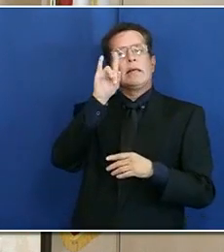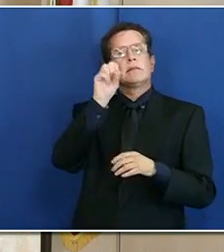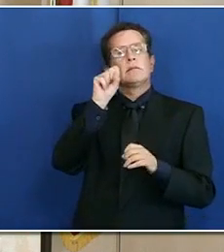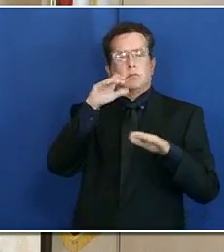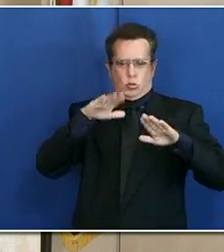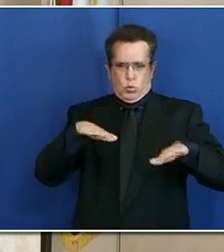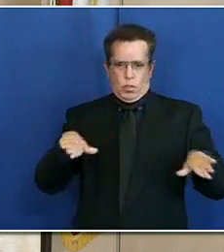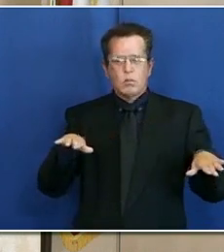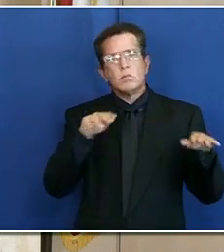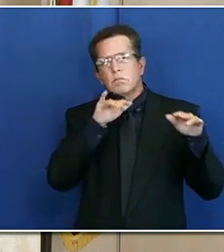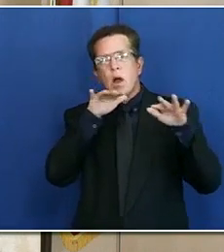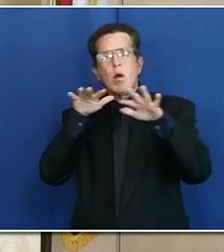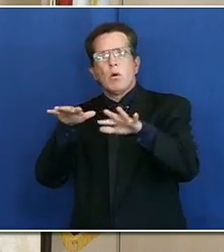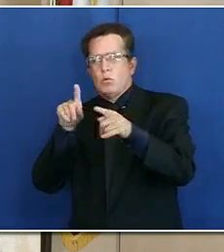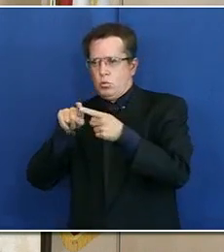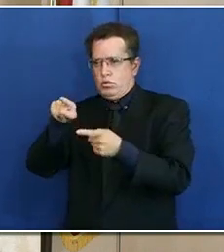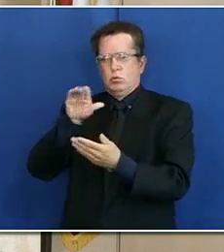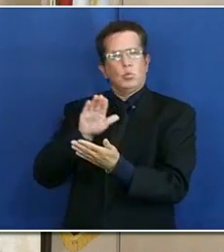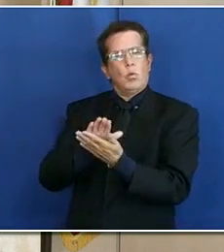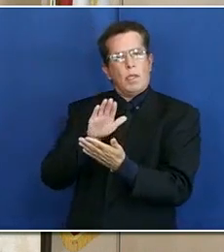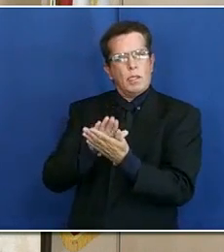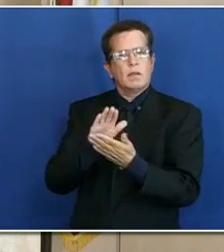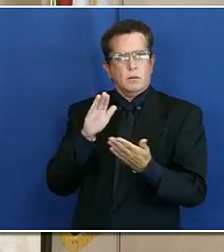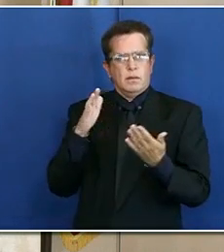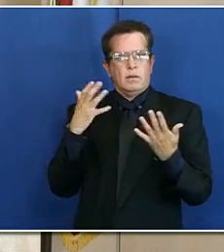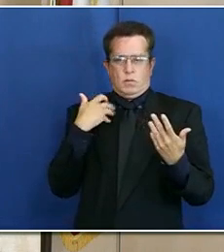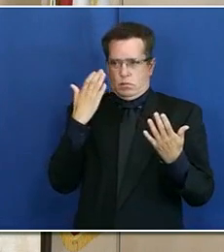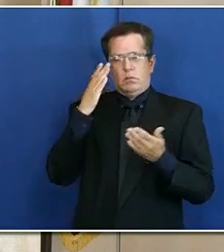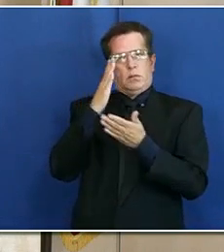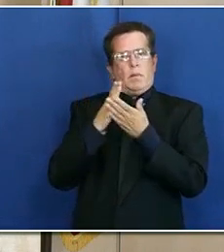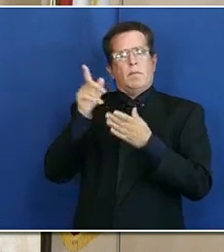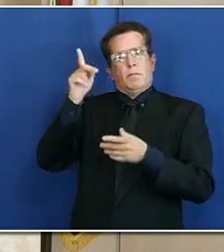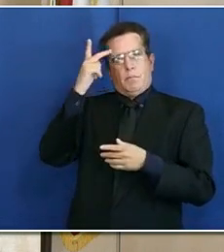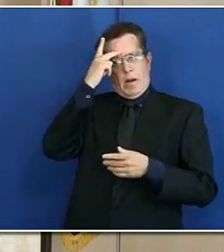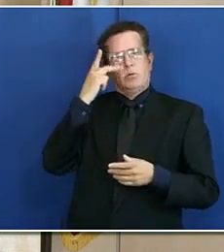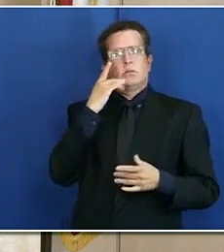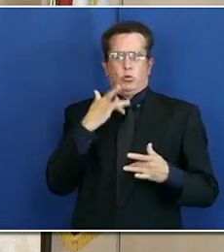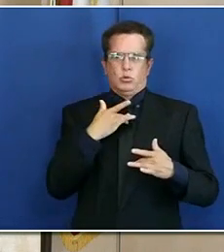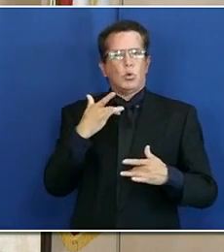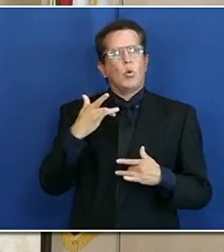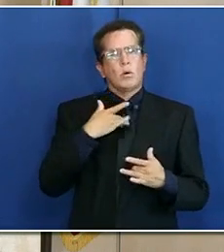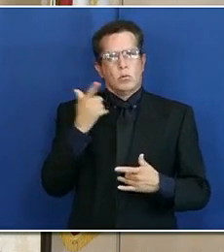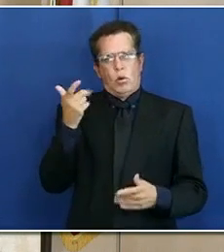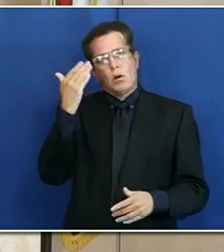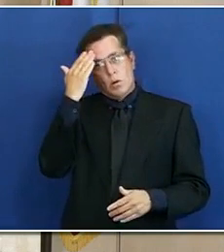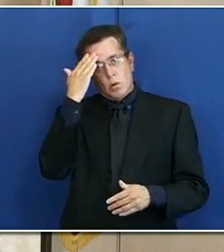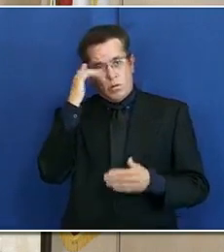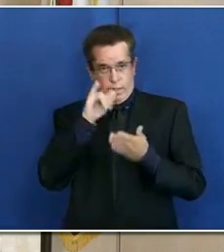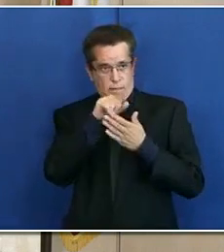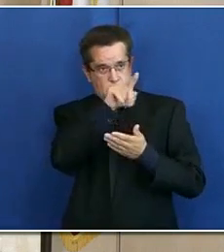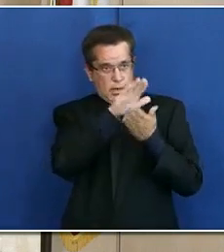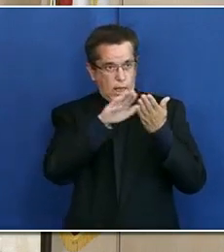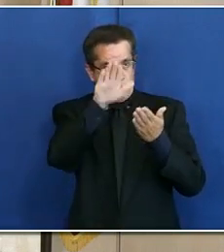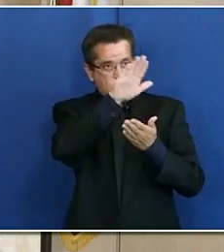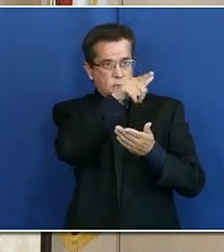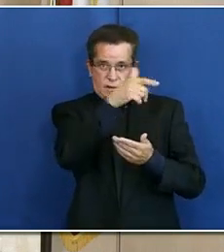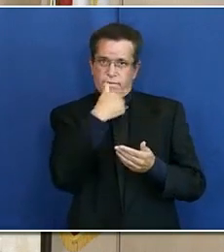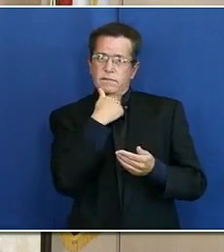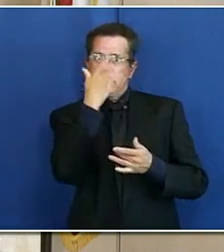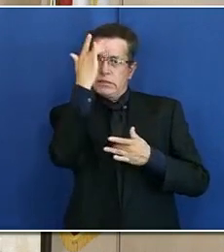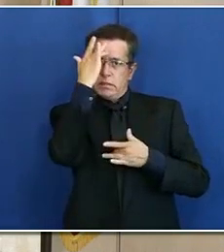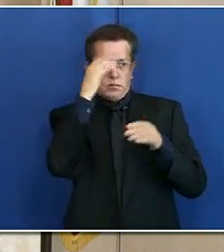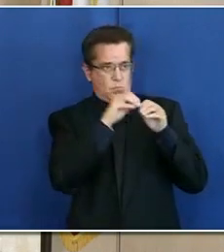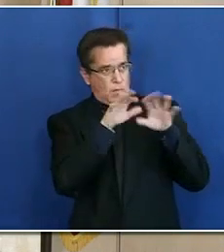over the country, we're starting to hear from some parents who want to get a good sense of whether the campus that their kid has returned to